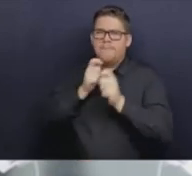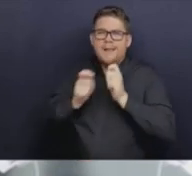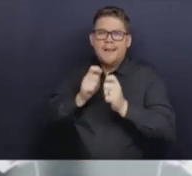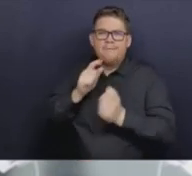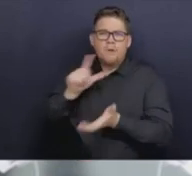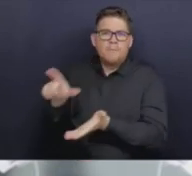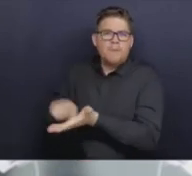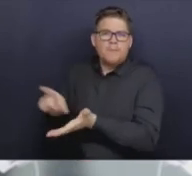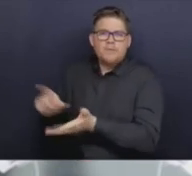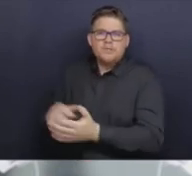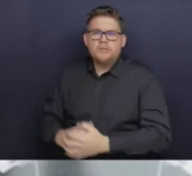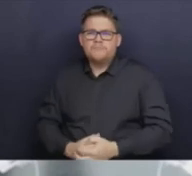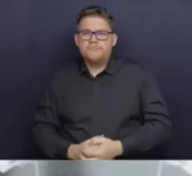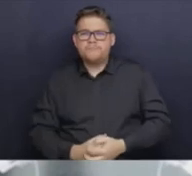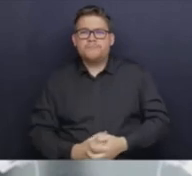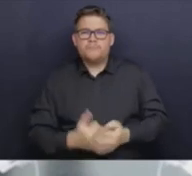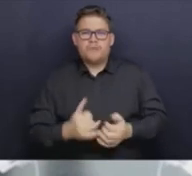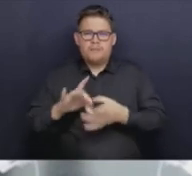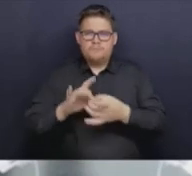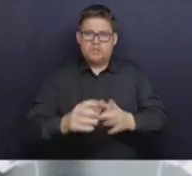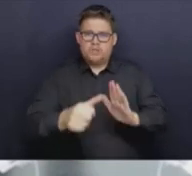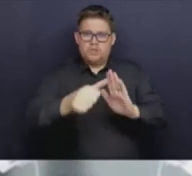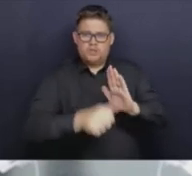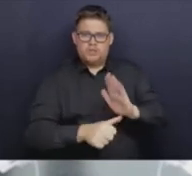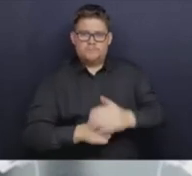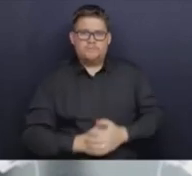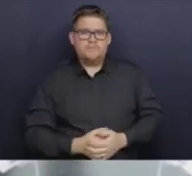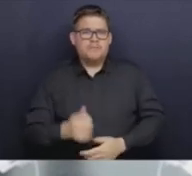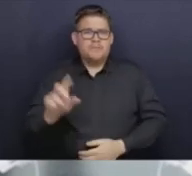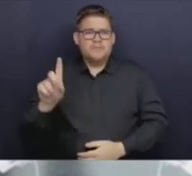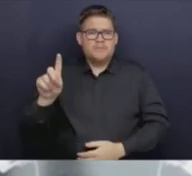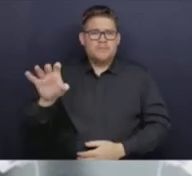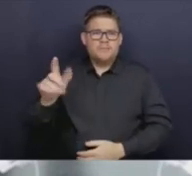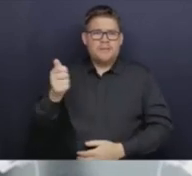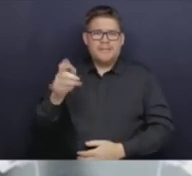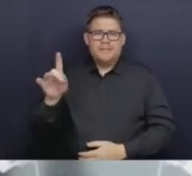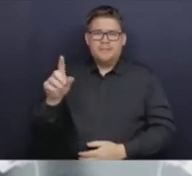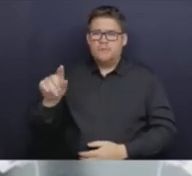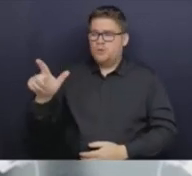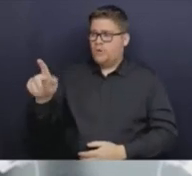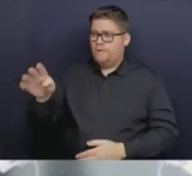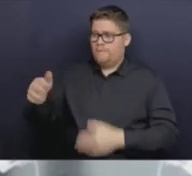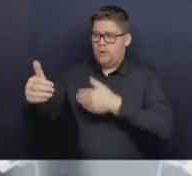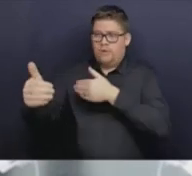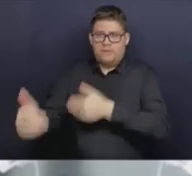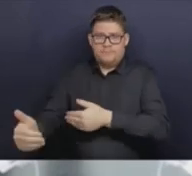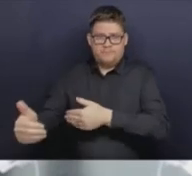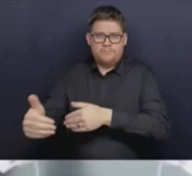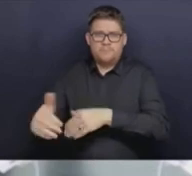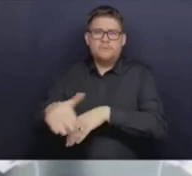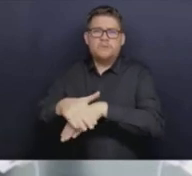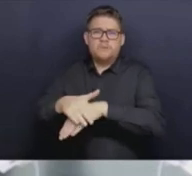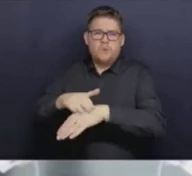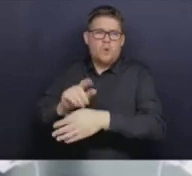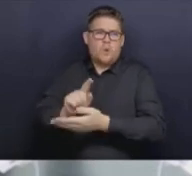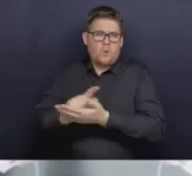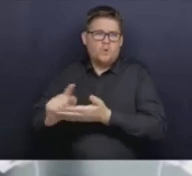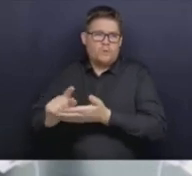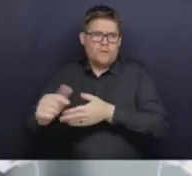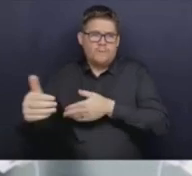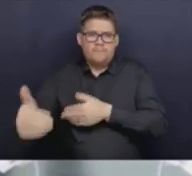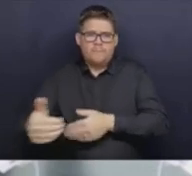on surgeries. Over the week from December 18th to December 24th, which is typically a slow week, health authorities performed 4